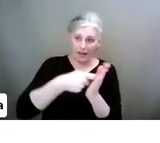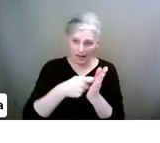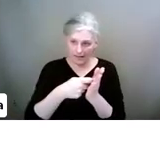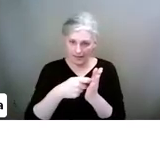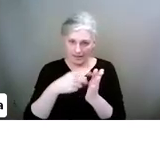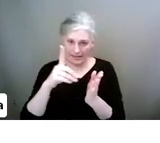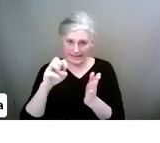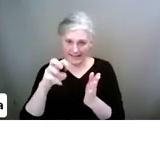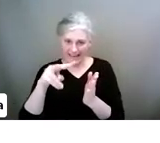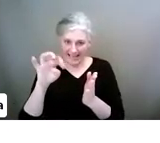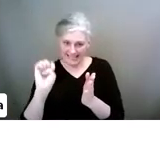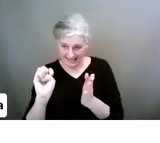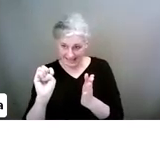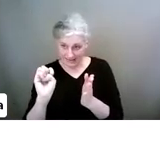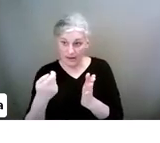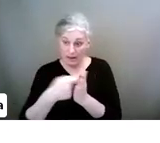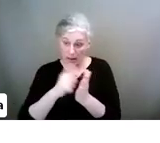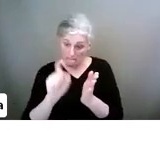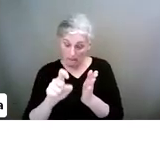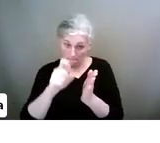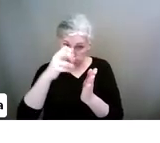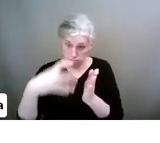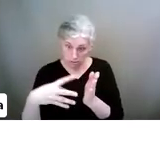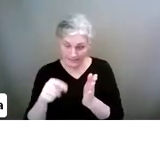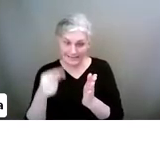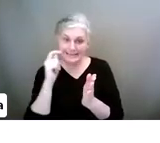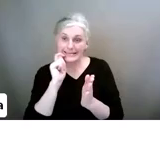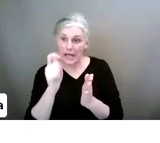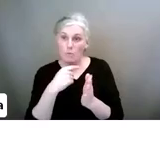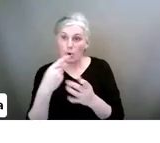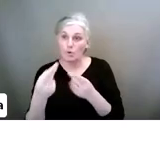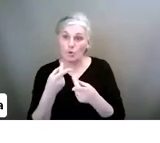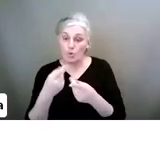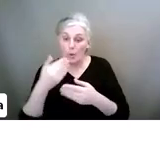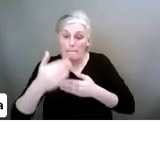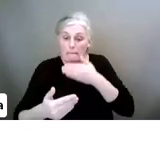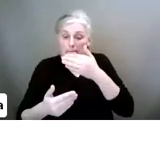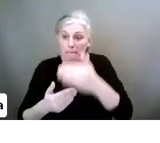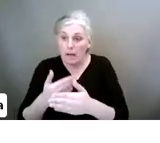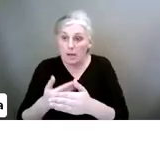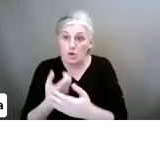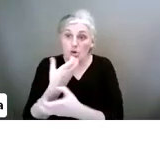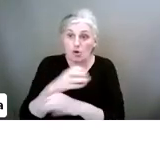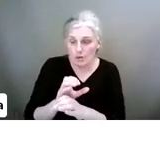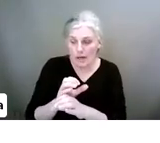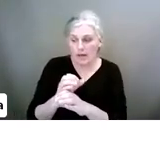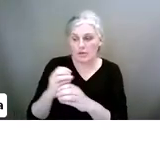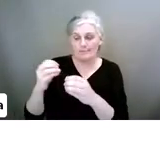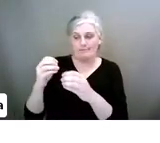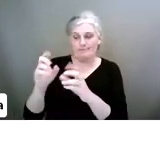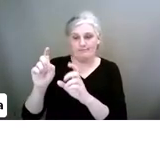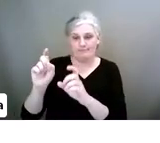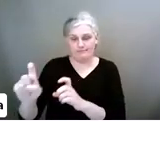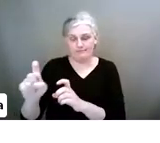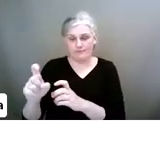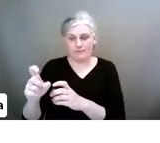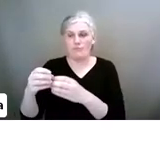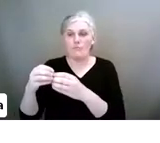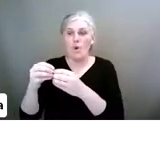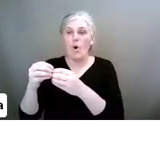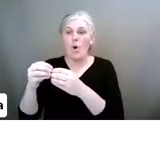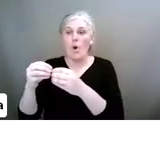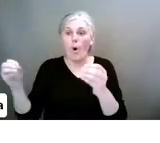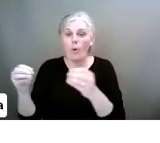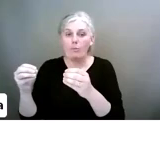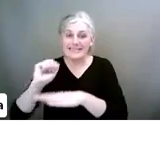add a device and then you go. It tells you what to do. Get your child's Android device, open settings, and you go through it step by step.